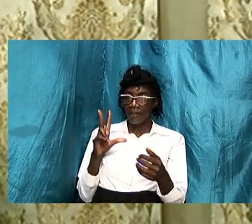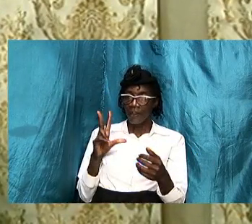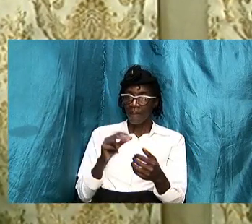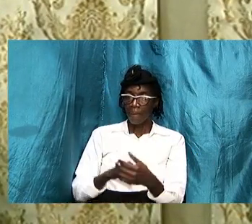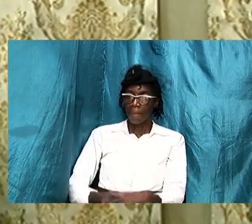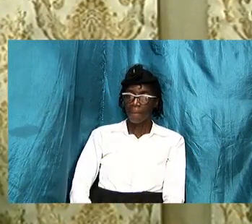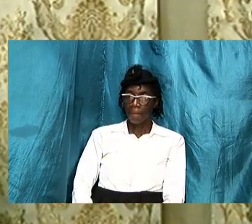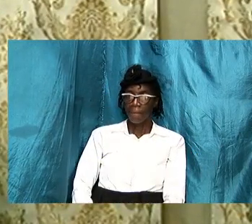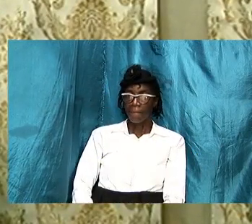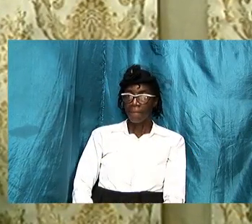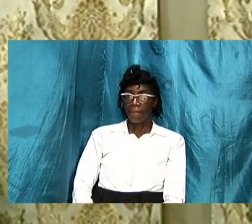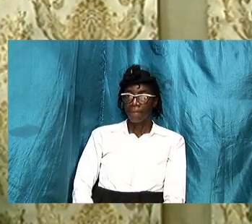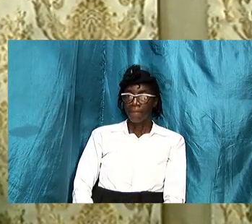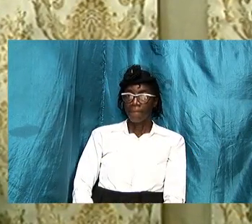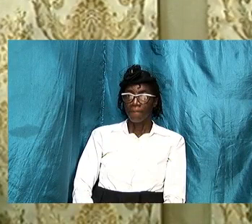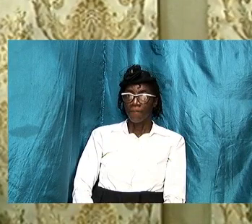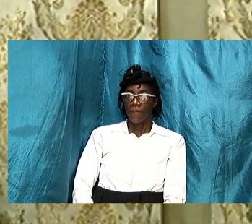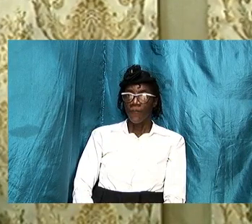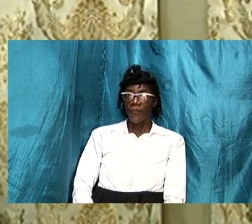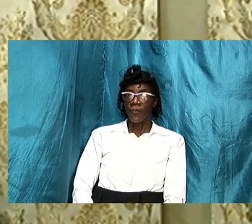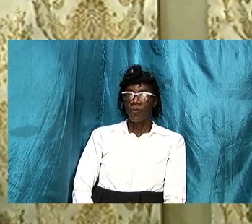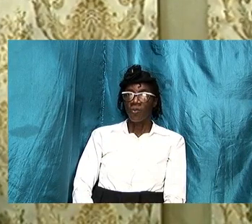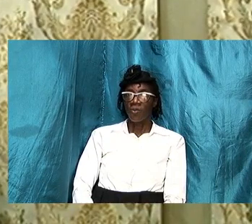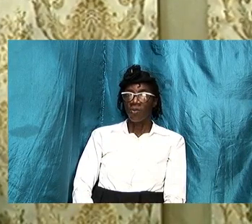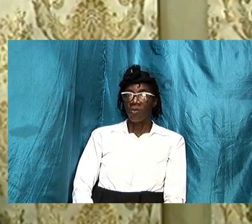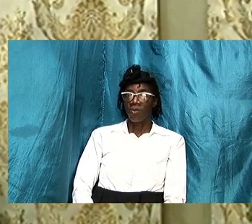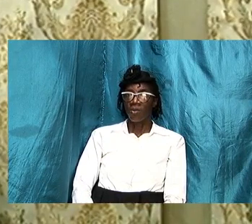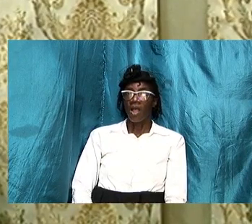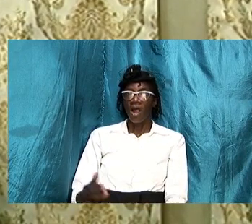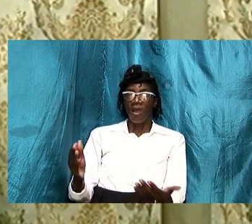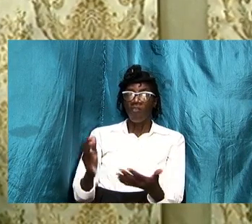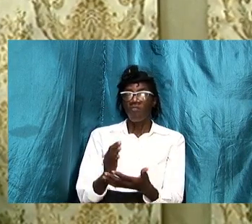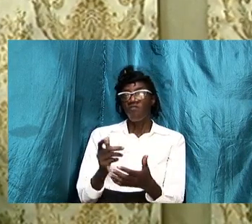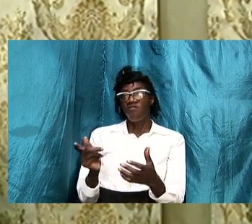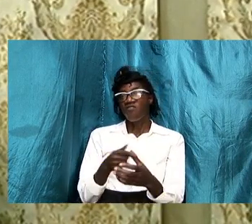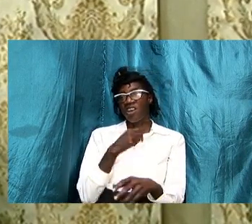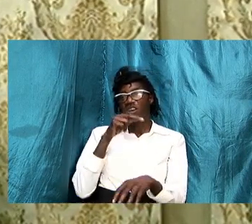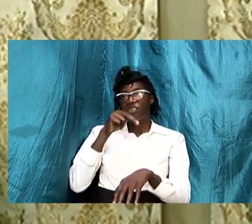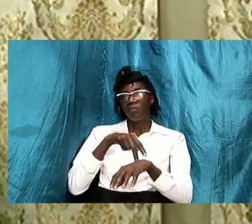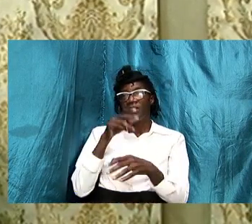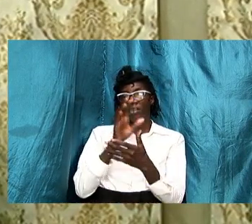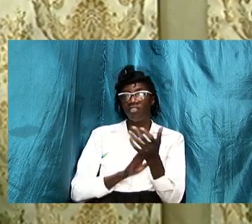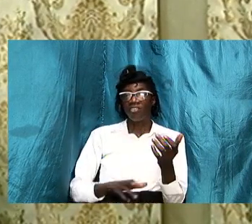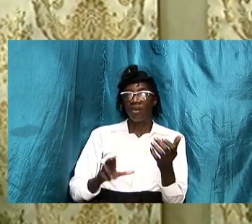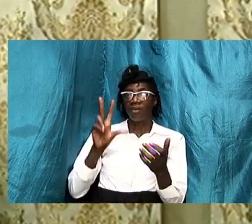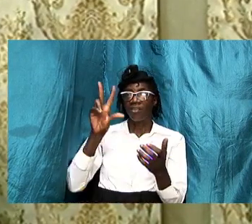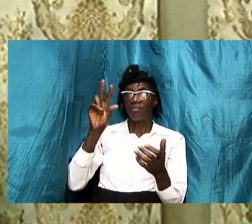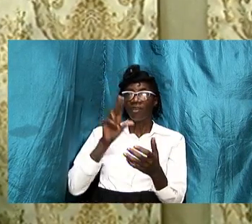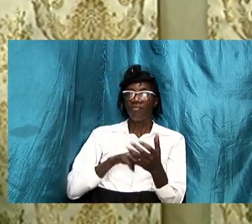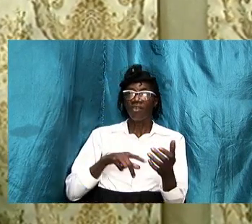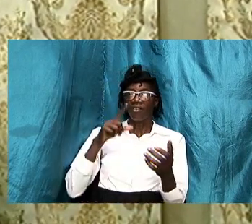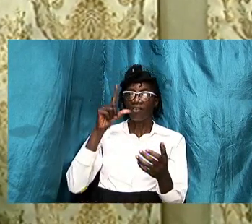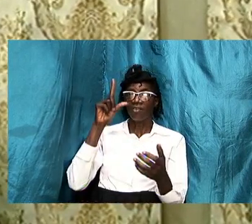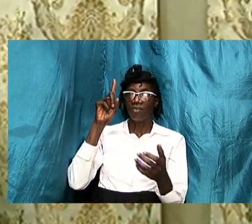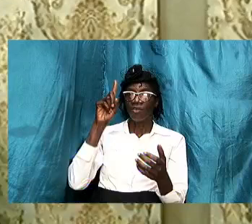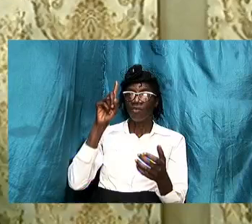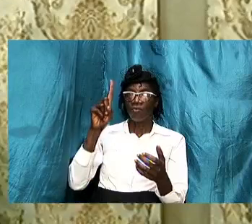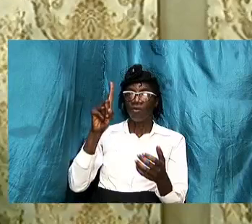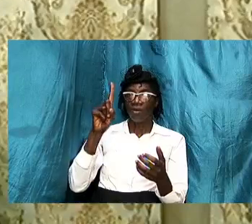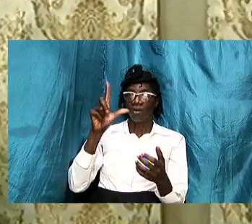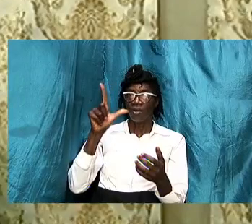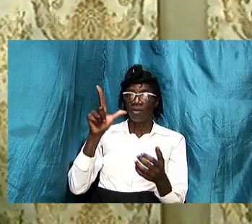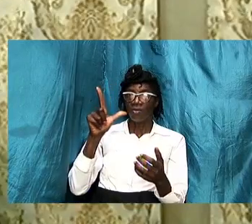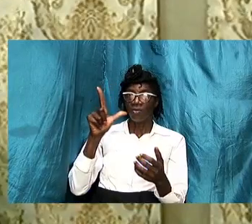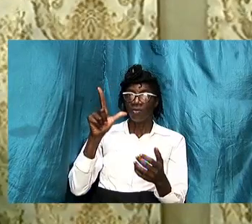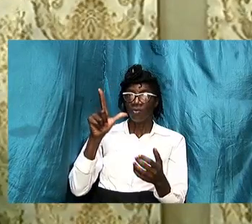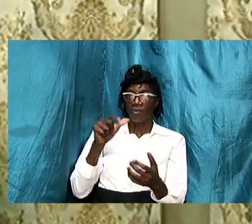close now but quickly let us start to first peter chapter 3 verses 1 and 2 let's put it on